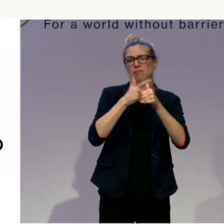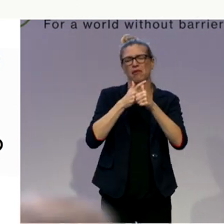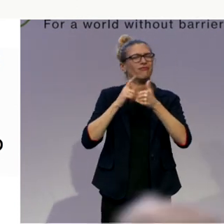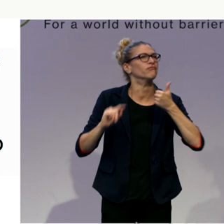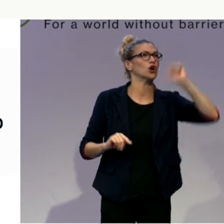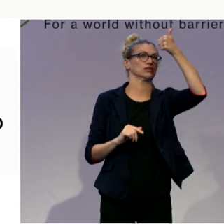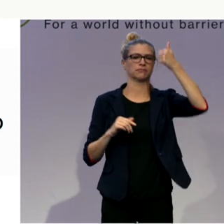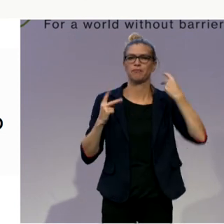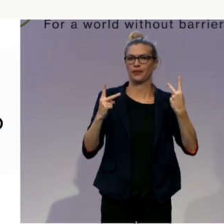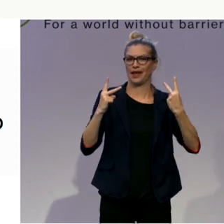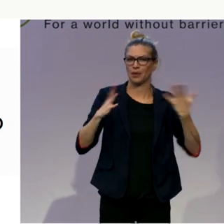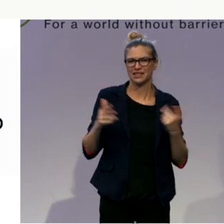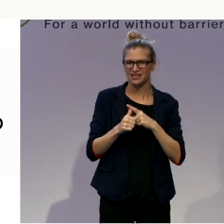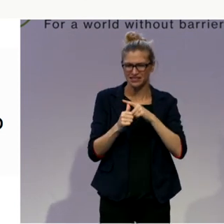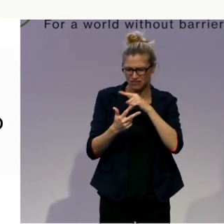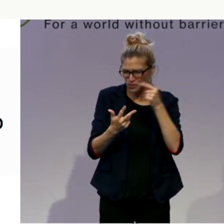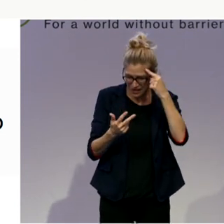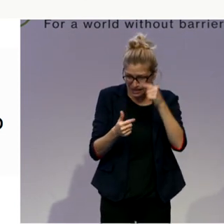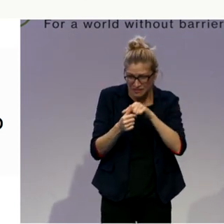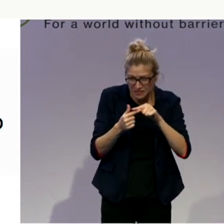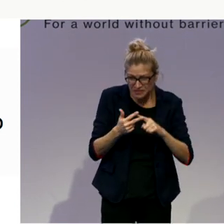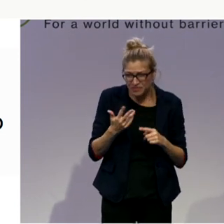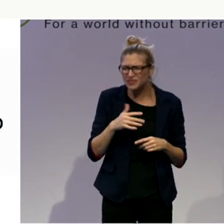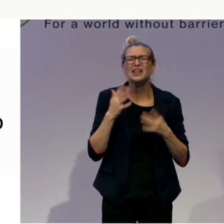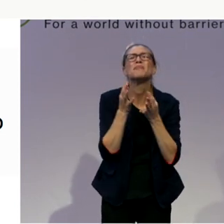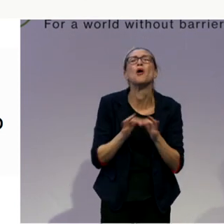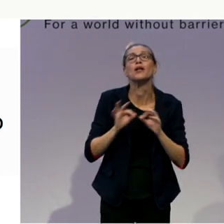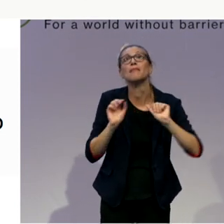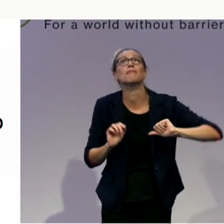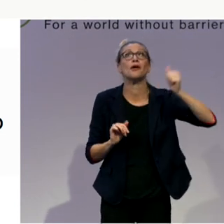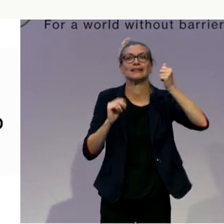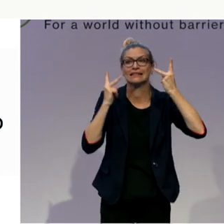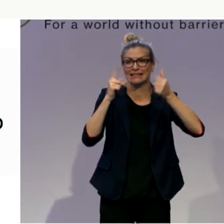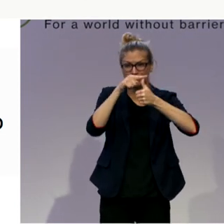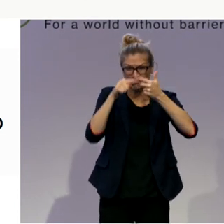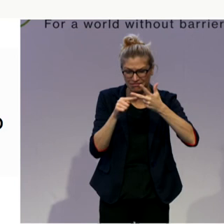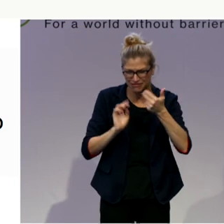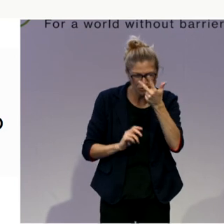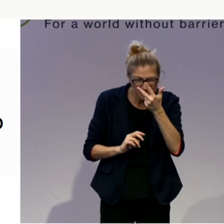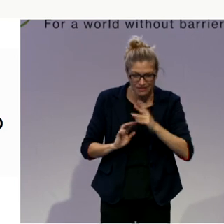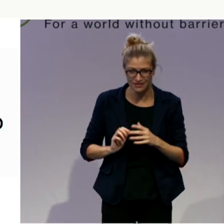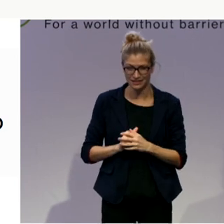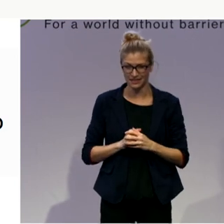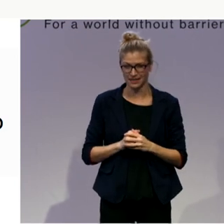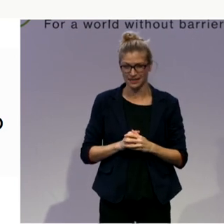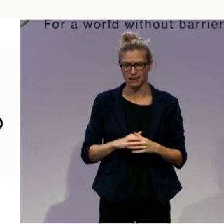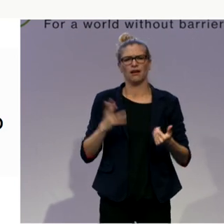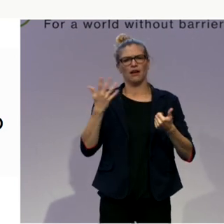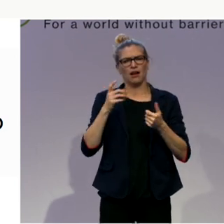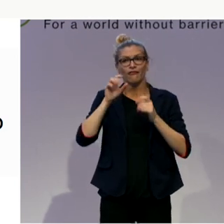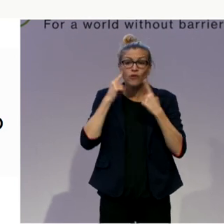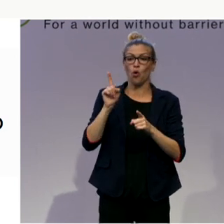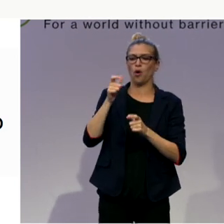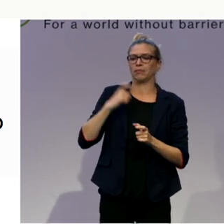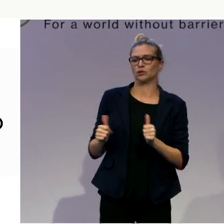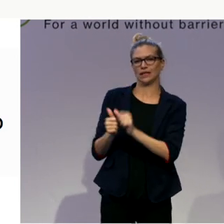you consider the three most pertinent points vis-à-vis personal assistance. Well I'm going to